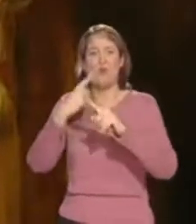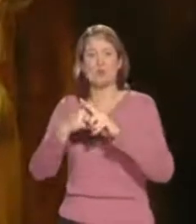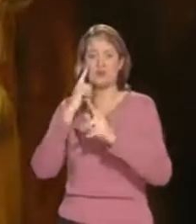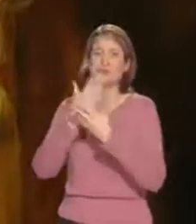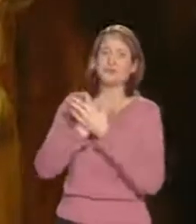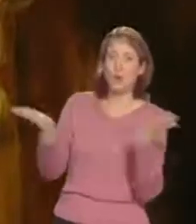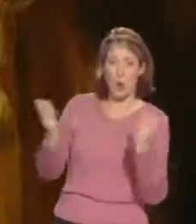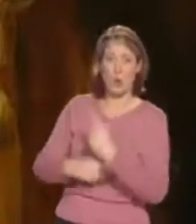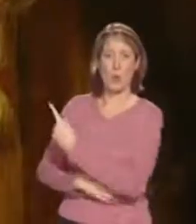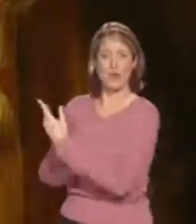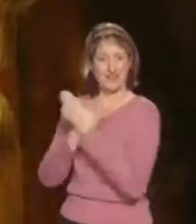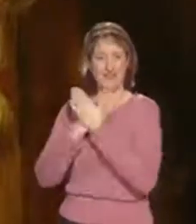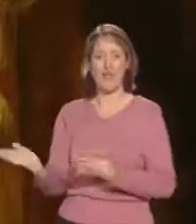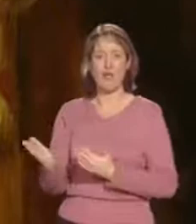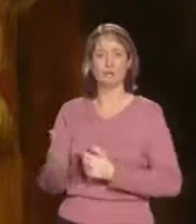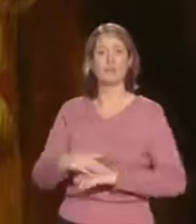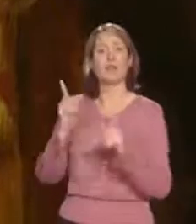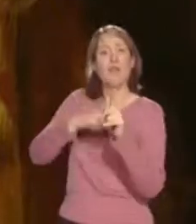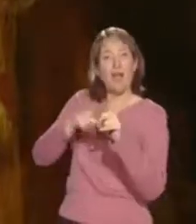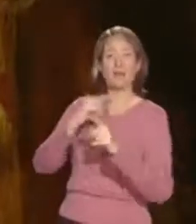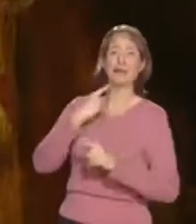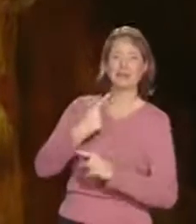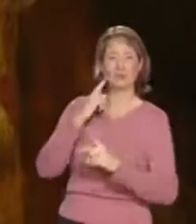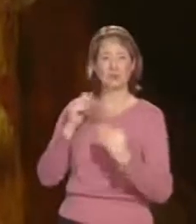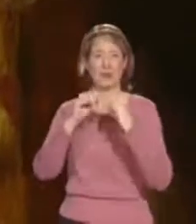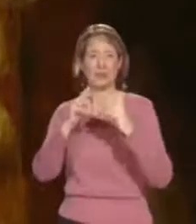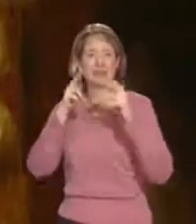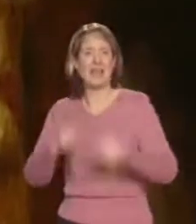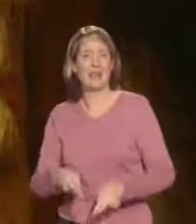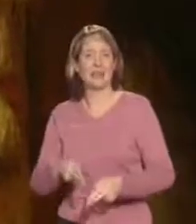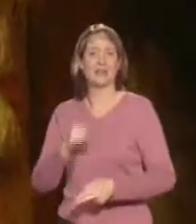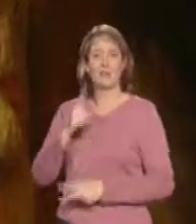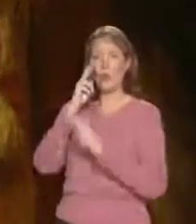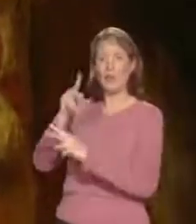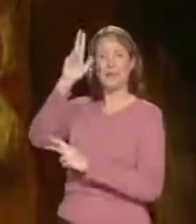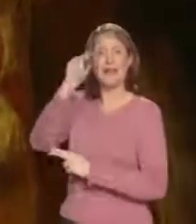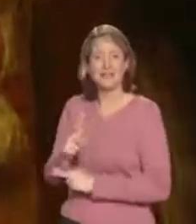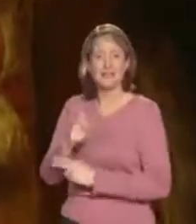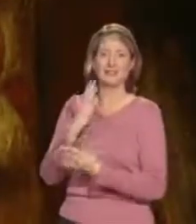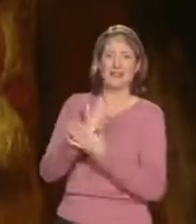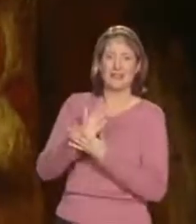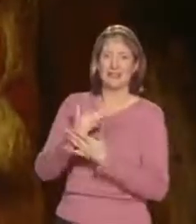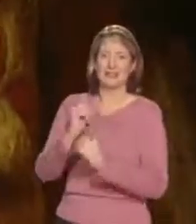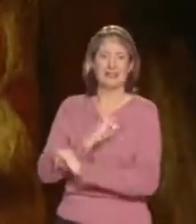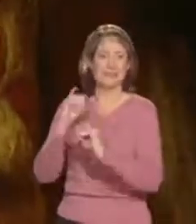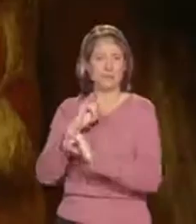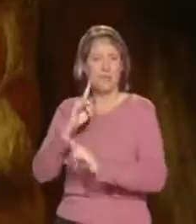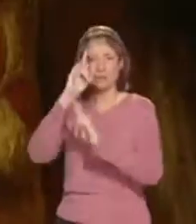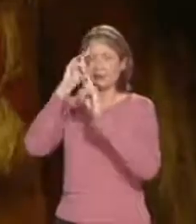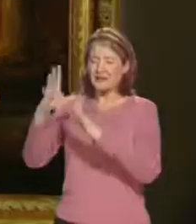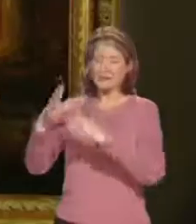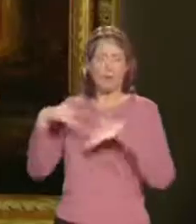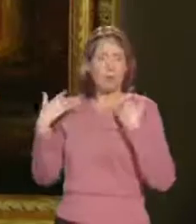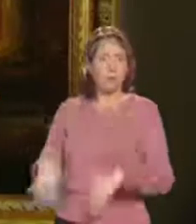death. And sometimes when I look at this painting, it does almost seem to stink. But I think it's wonderfully ambiguous too. And that when I look at it on other